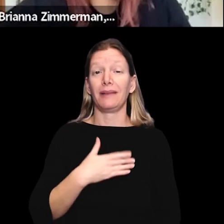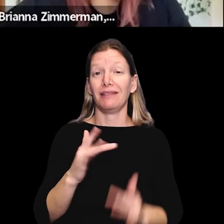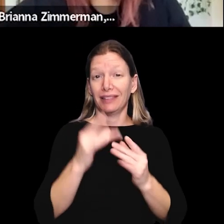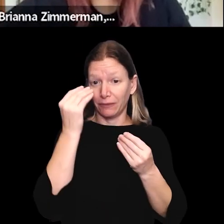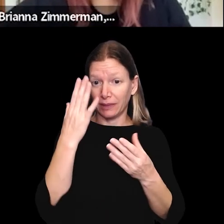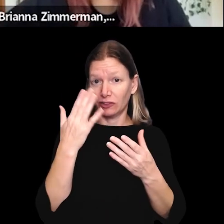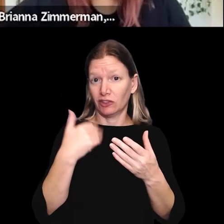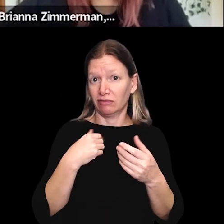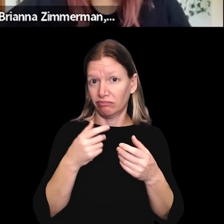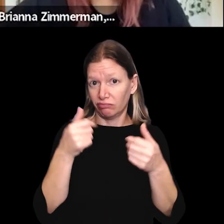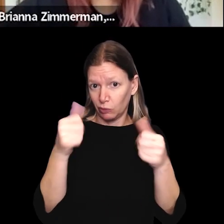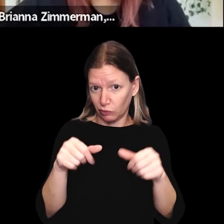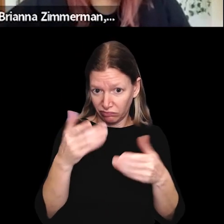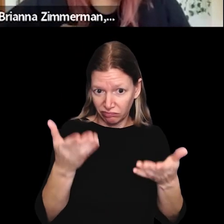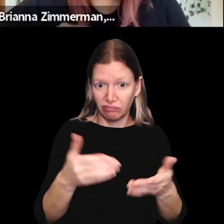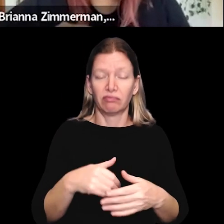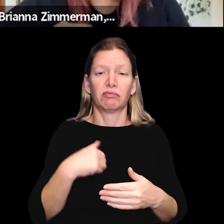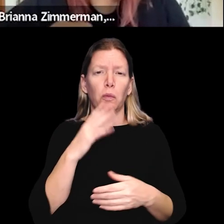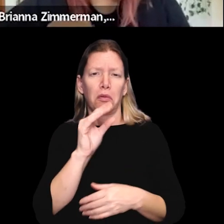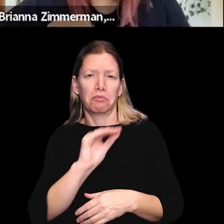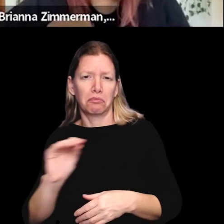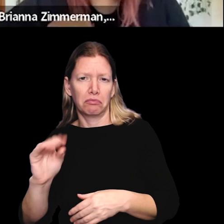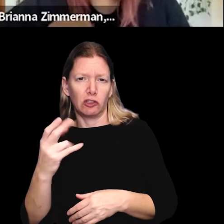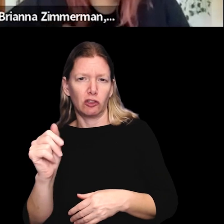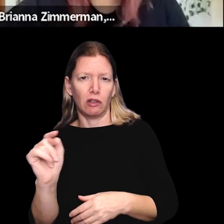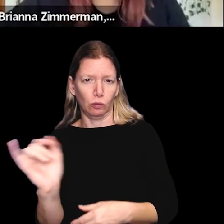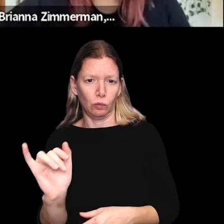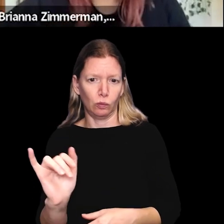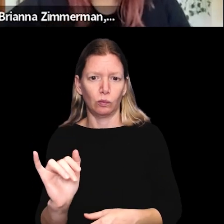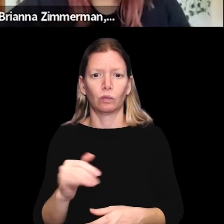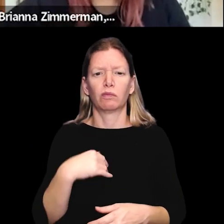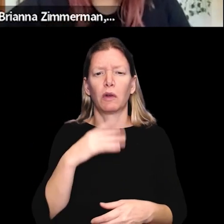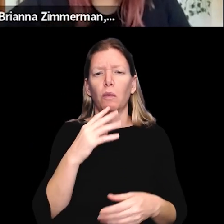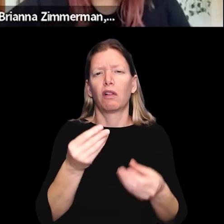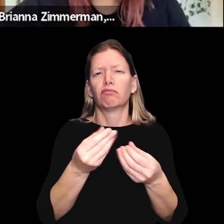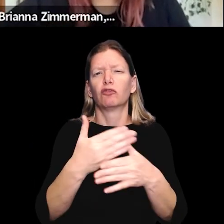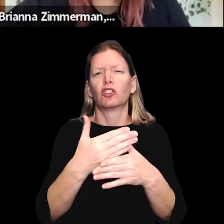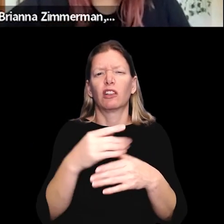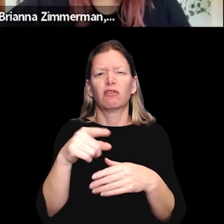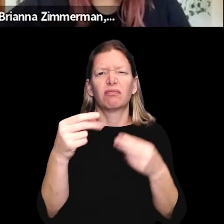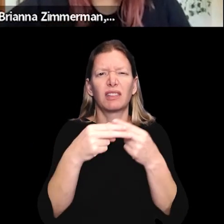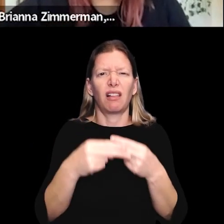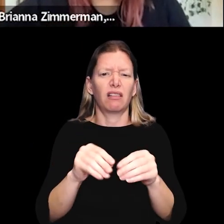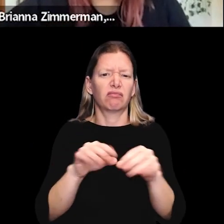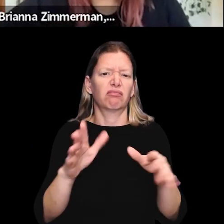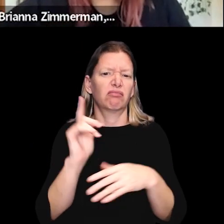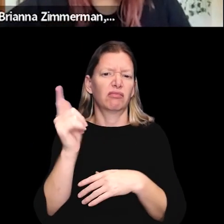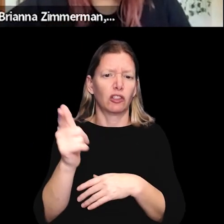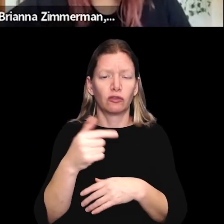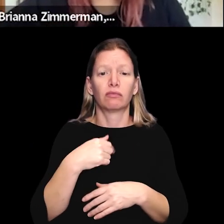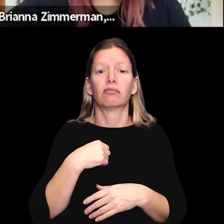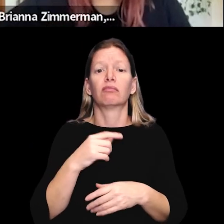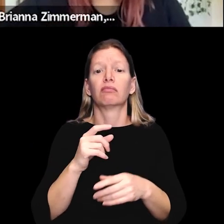I put my contact info here. I I'll put that in the chat as well. And I'll distribute these slides afterwards.